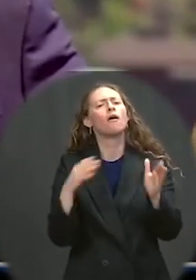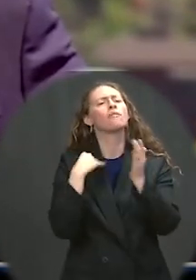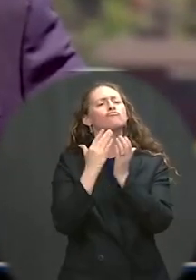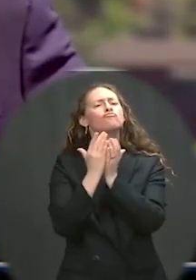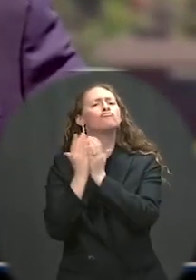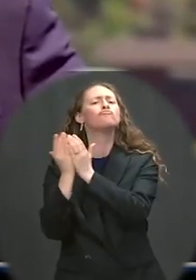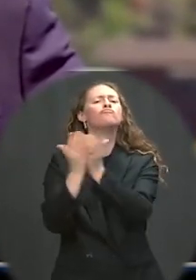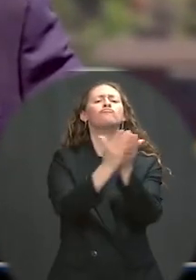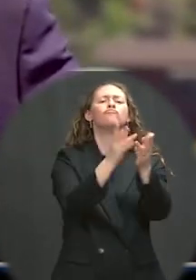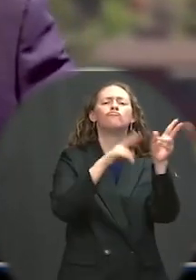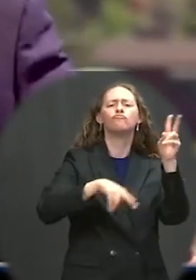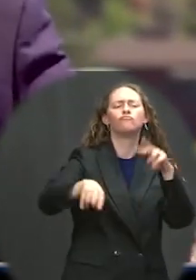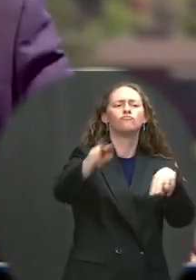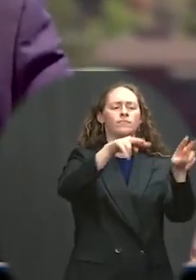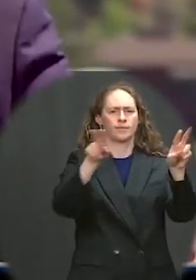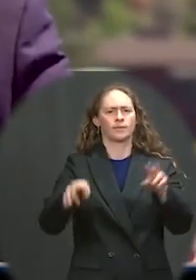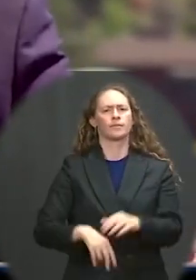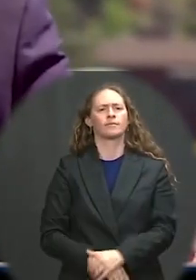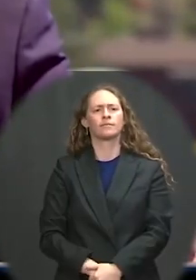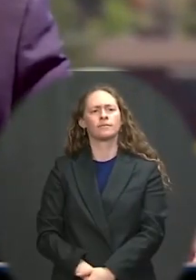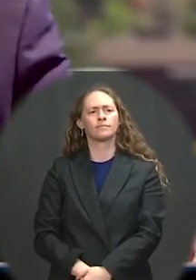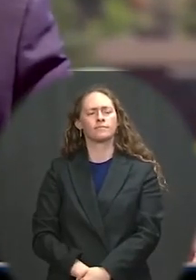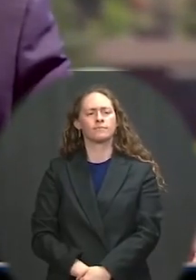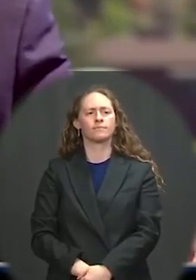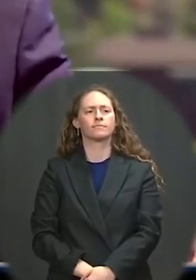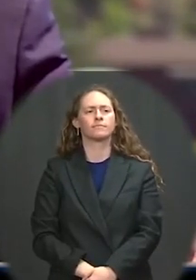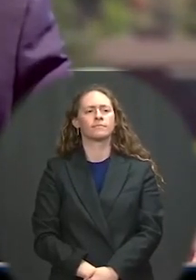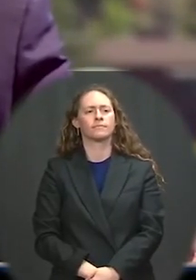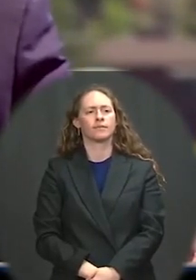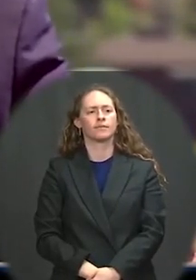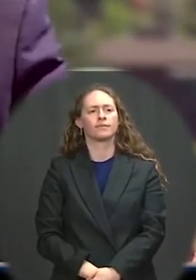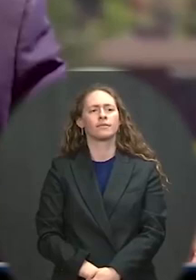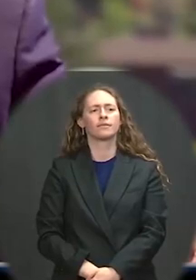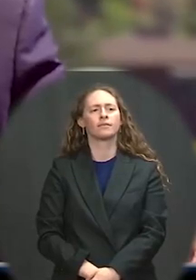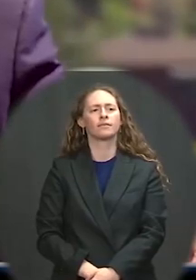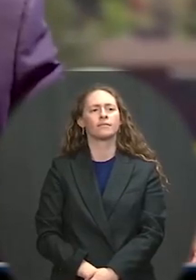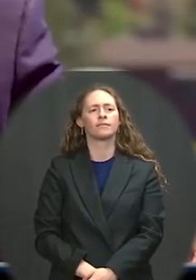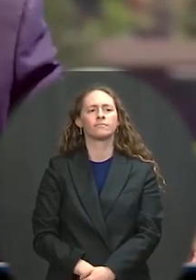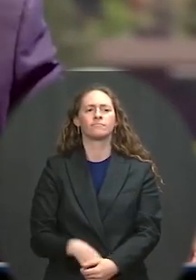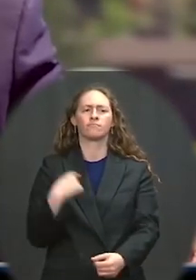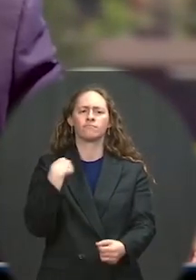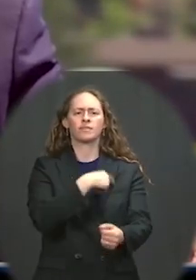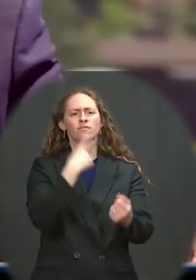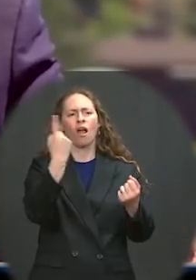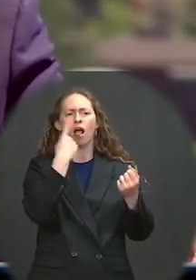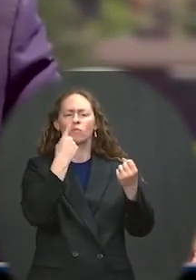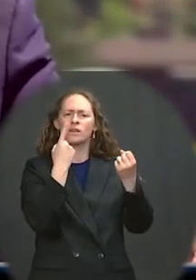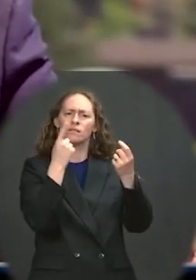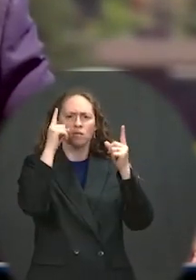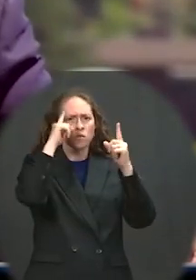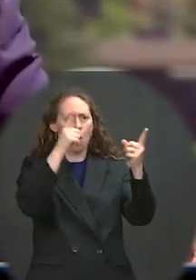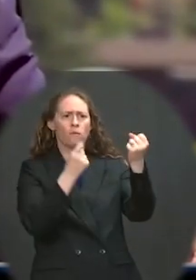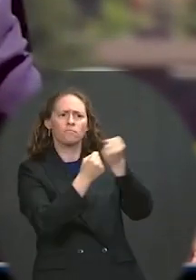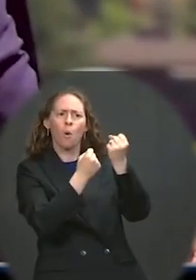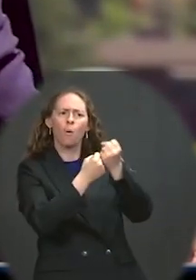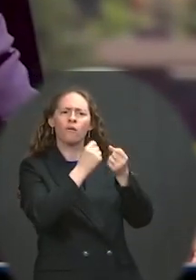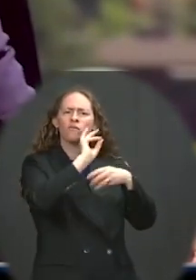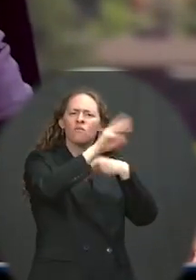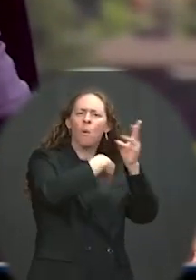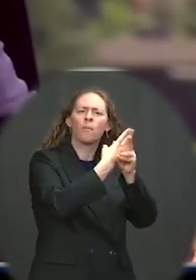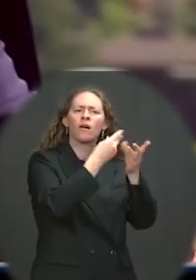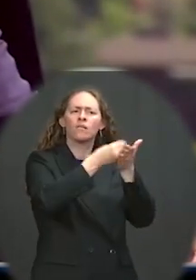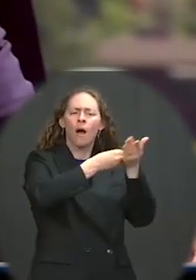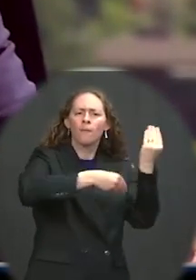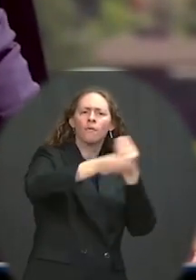supported — supported global economic strength that benefited nations everywhere and helped people around the world